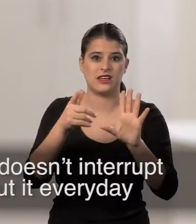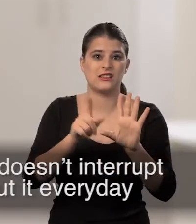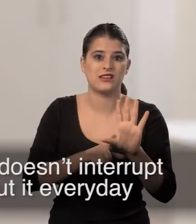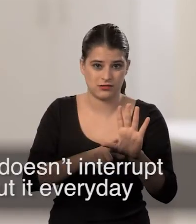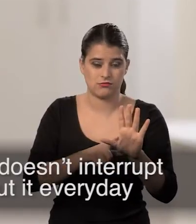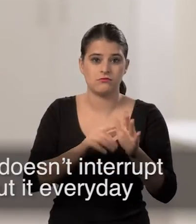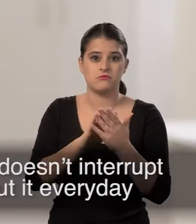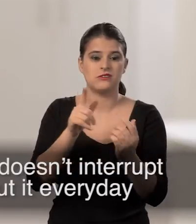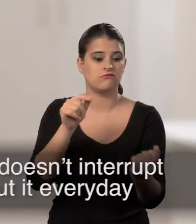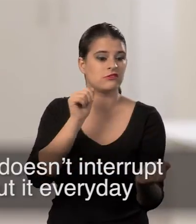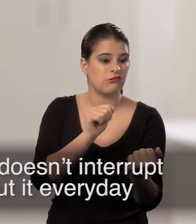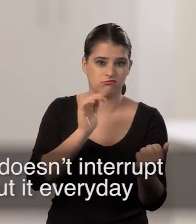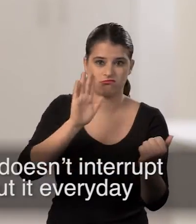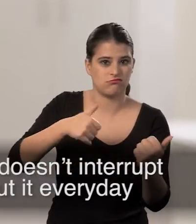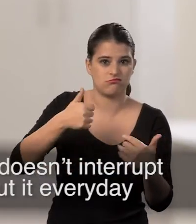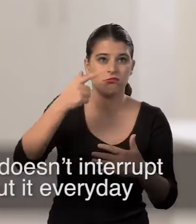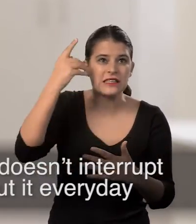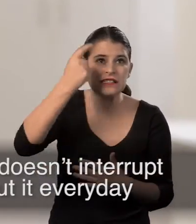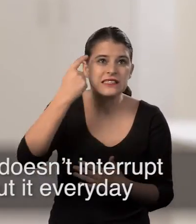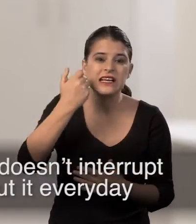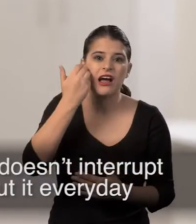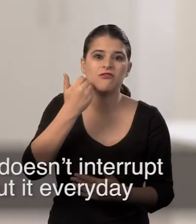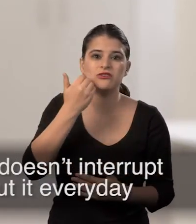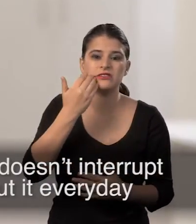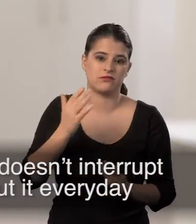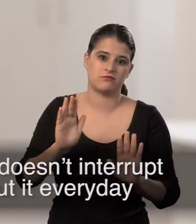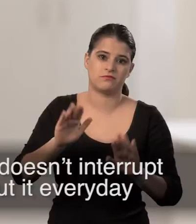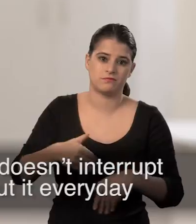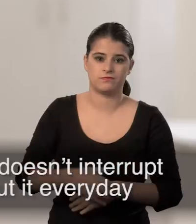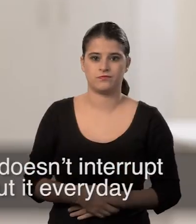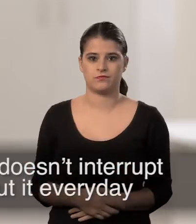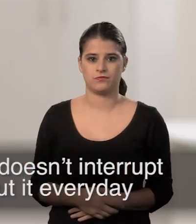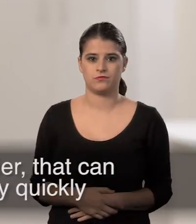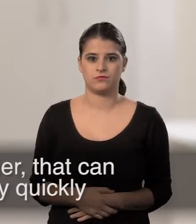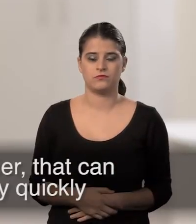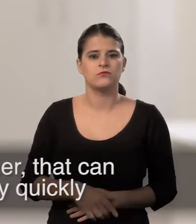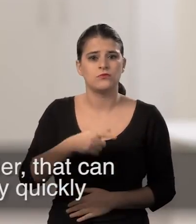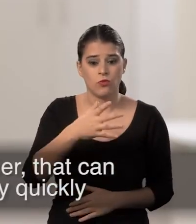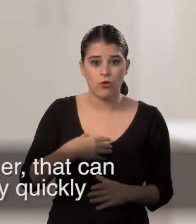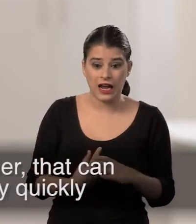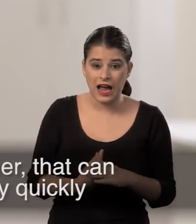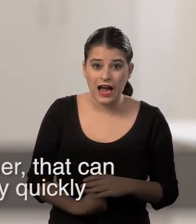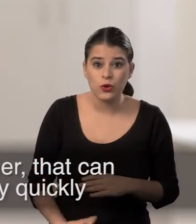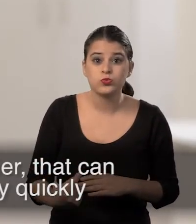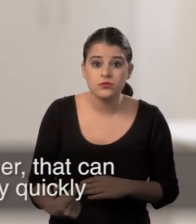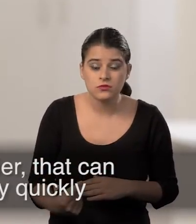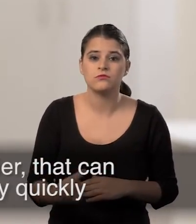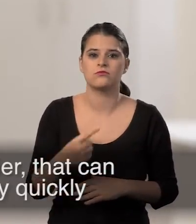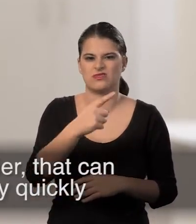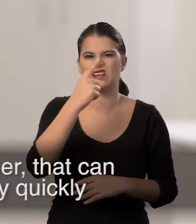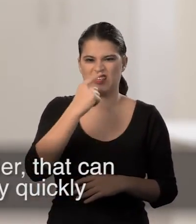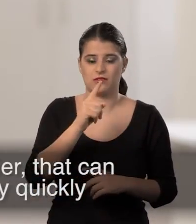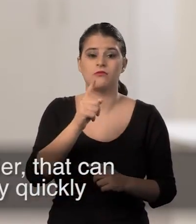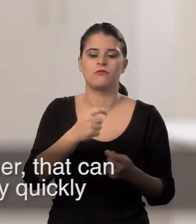ten years. It doesn't interrupt sex and you don't have to think about it every day. If you require it to be removed earlier,